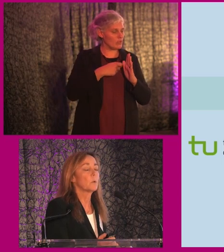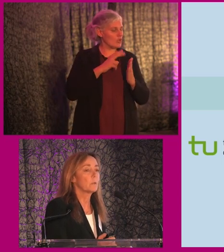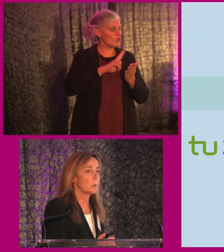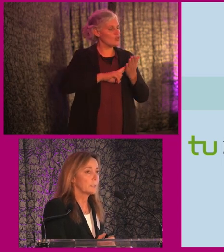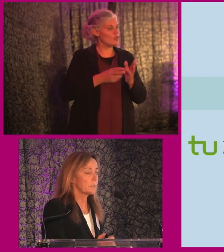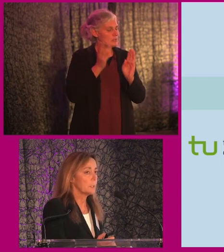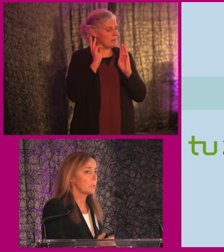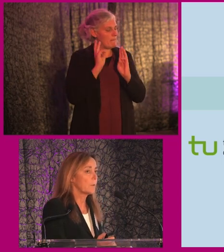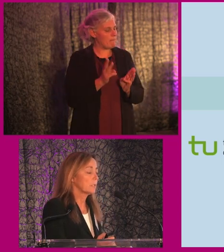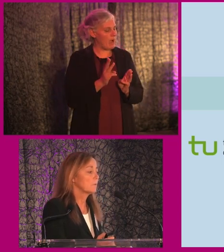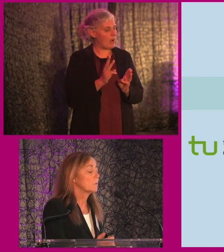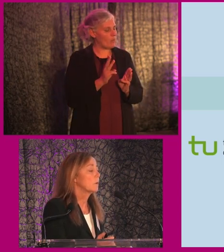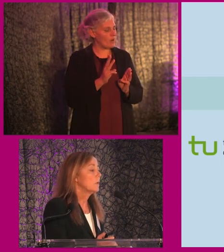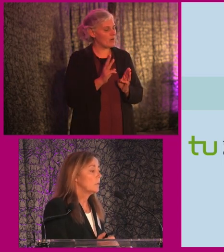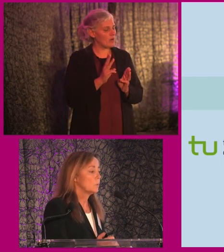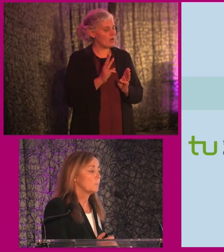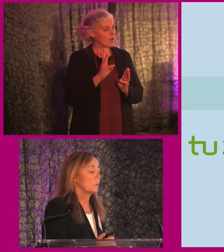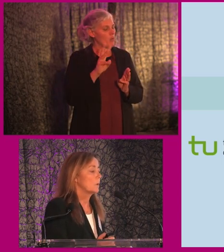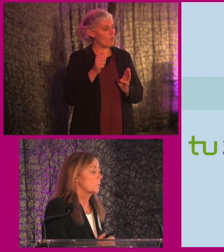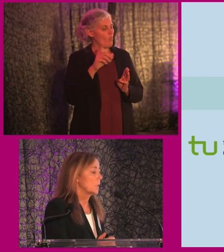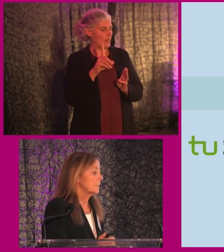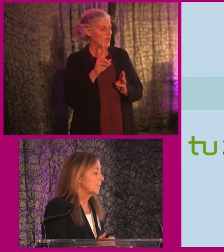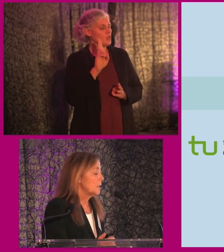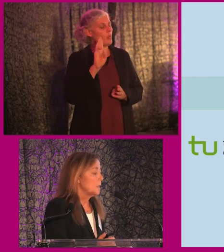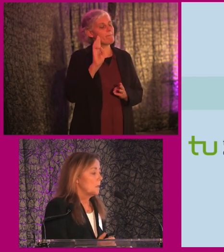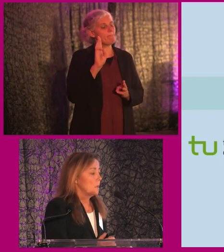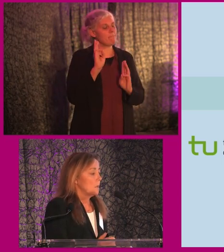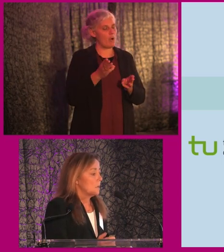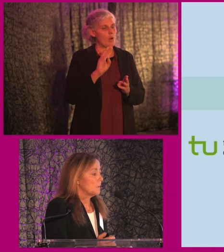Power the Web Accessibility Directive or You Power Wad.